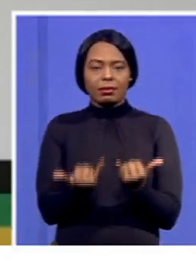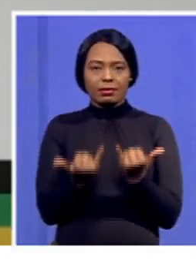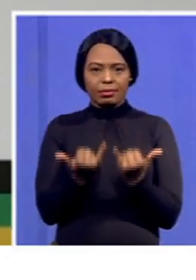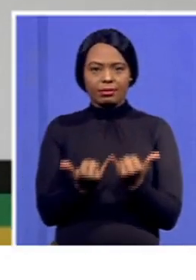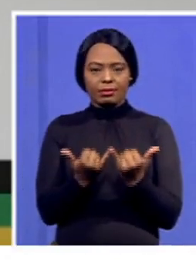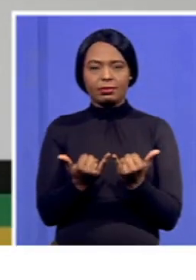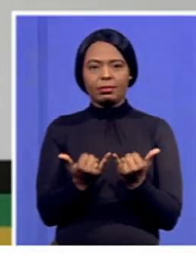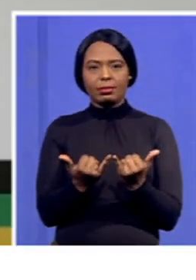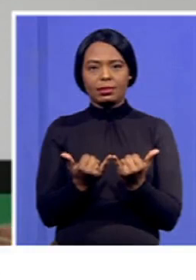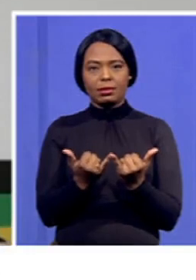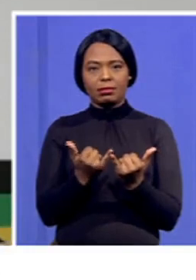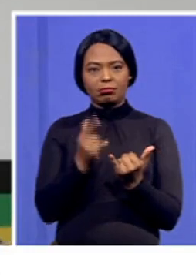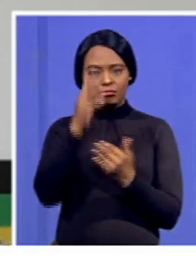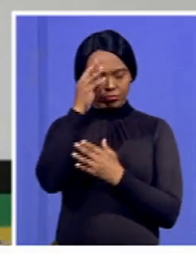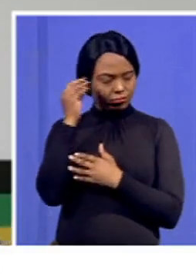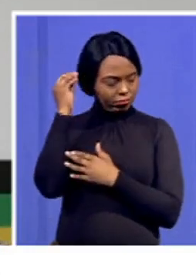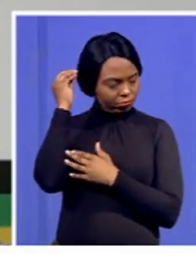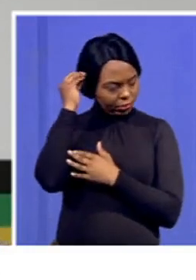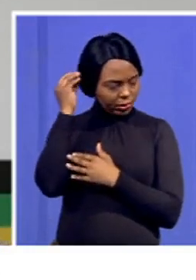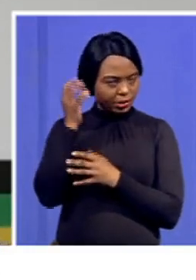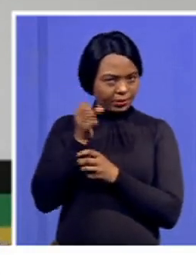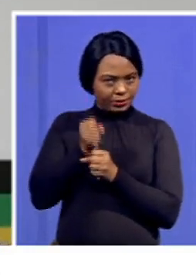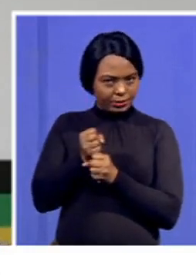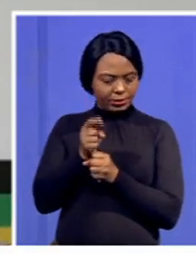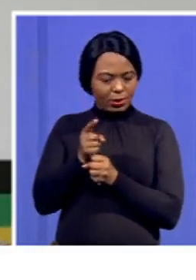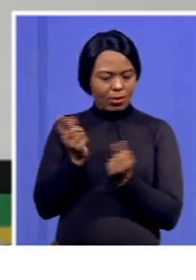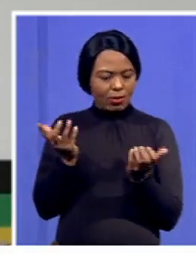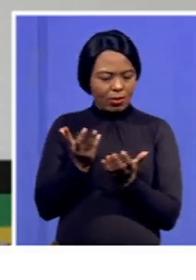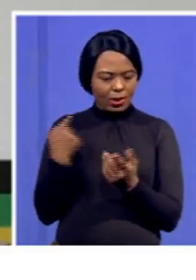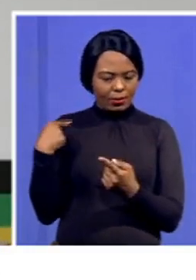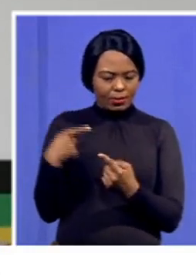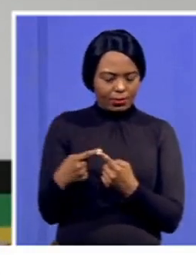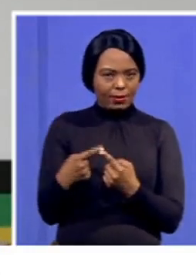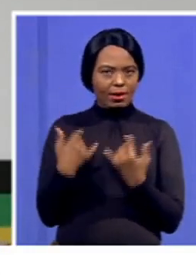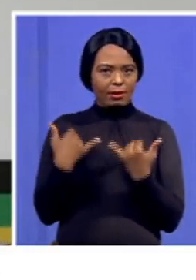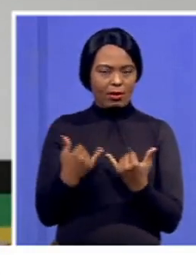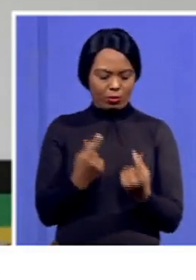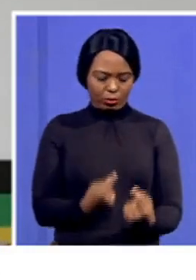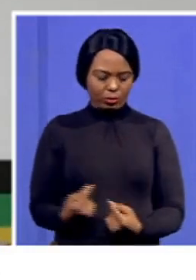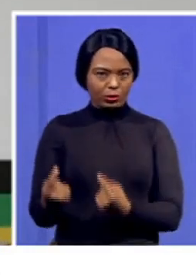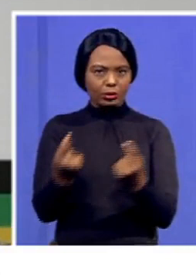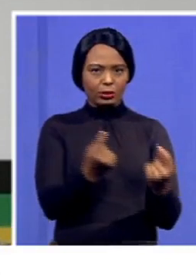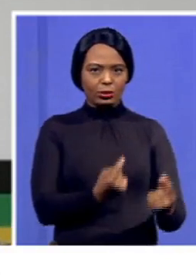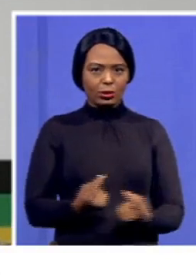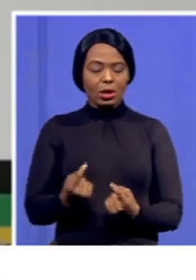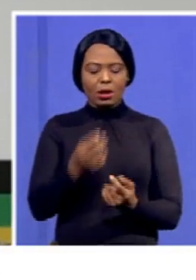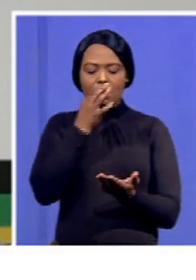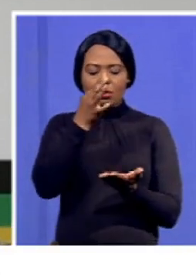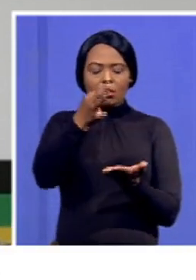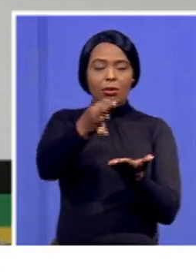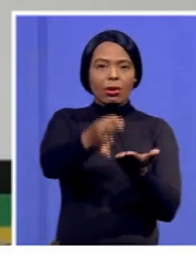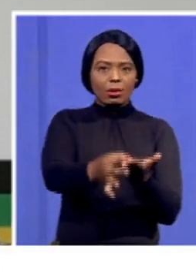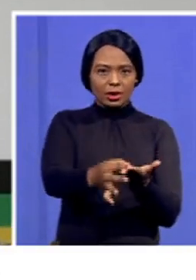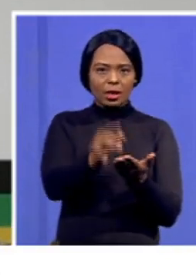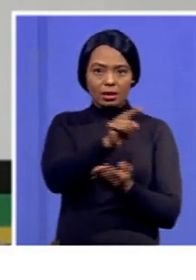re-keeping where we are, so that when we deal with the issues around the current proposals, all of us understand that we are not starting from